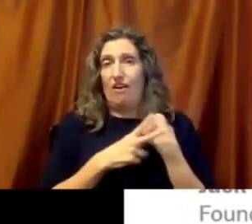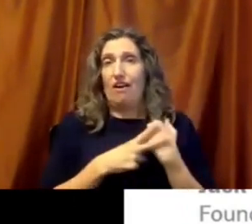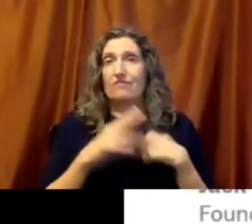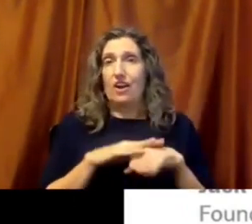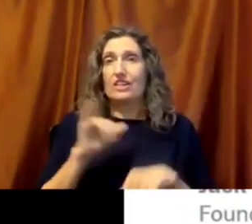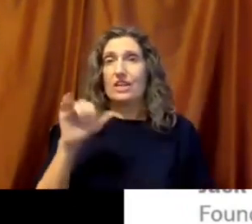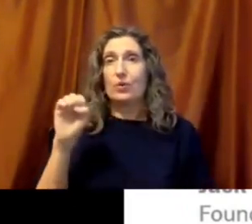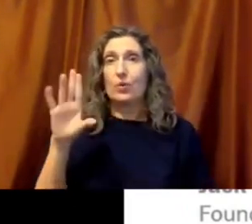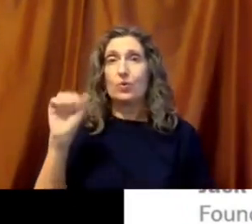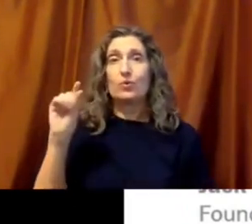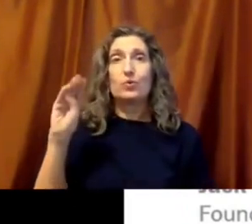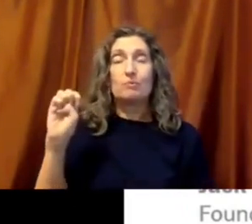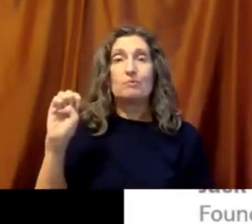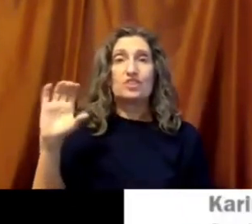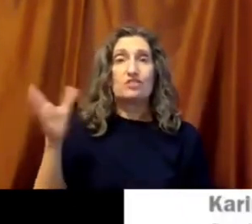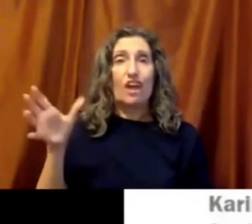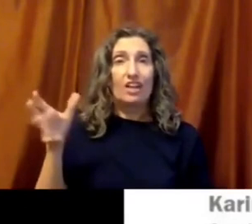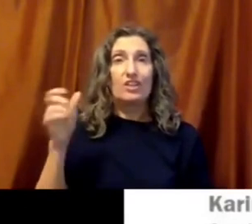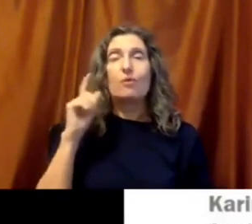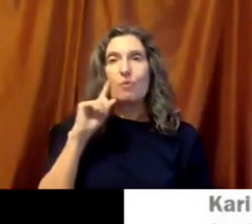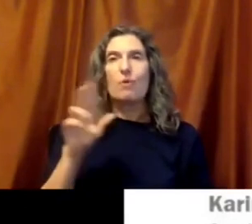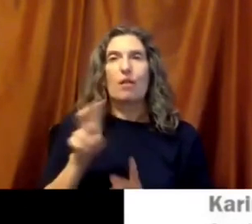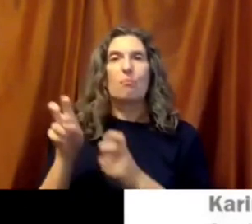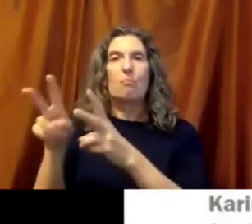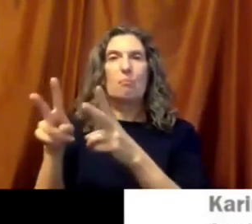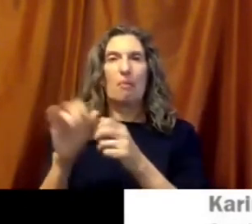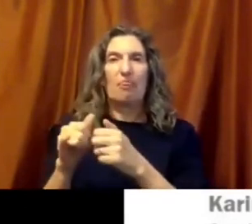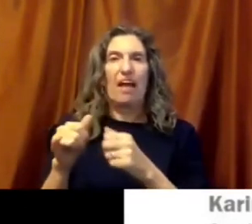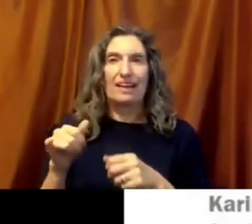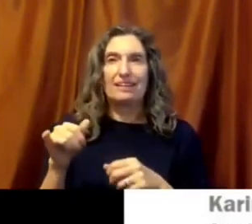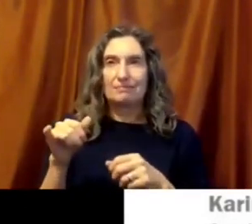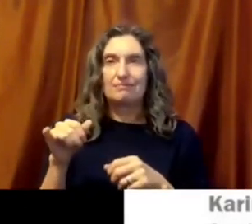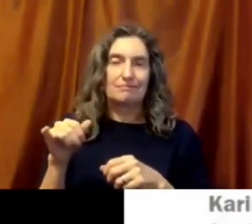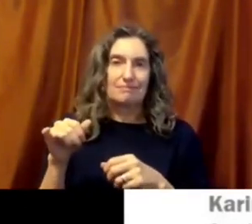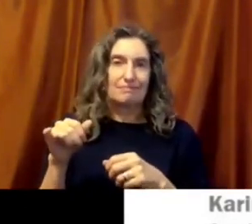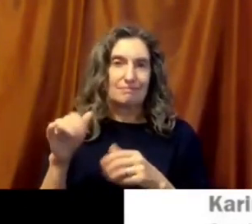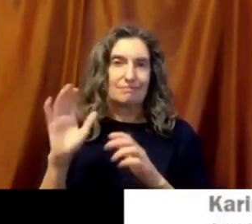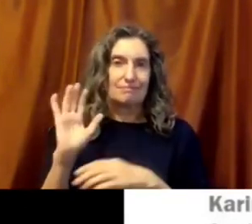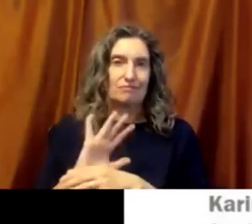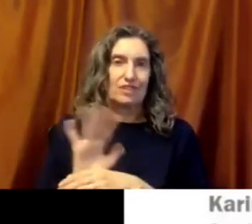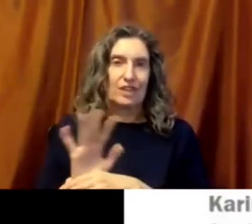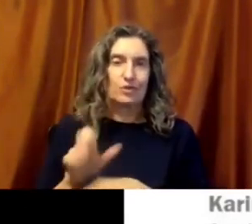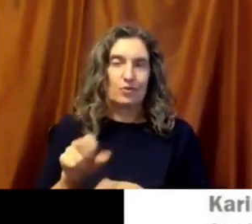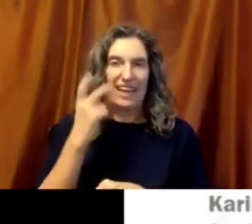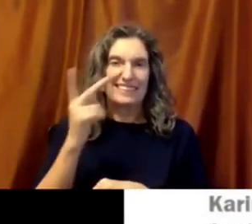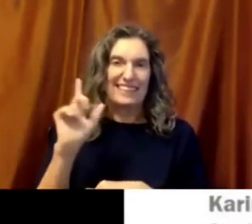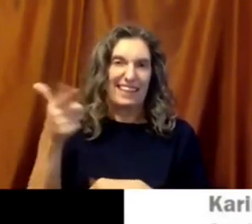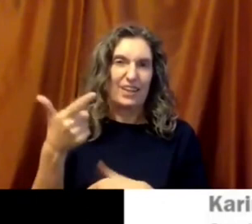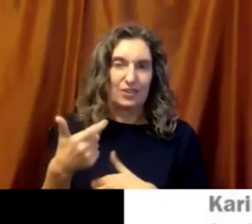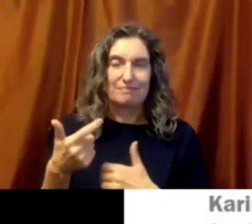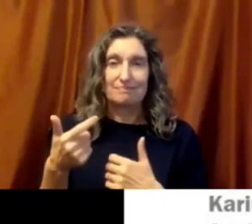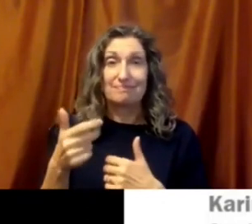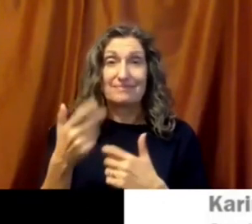YouTube channel. We'll insert that slideshow so you'll be able to, to see that slideshow and